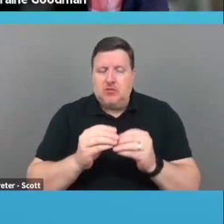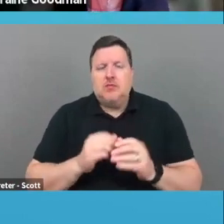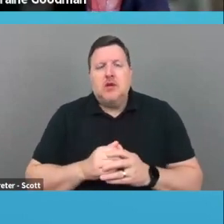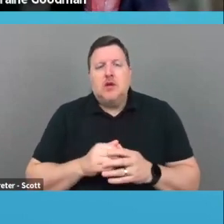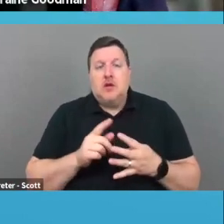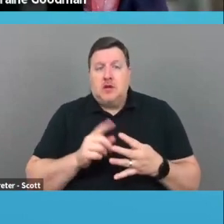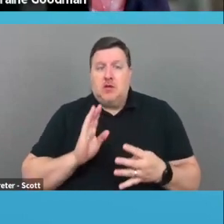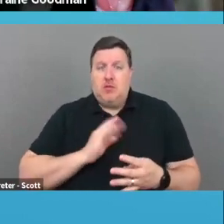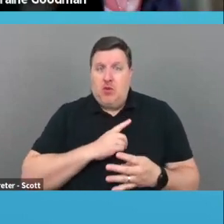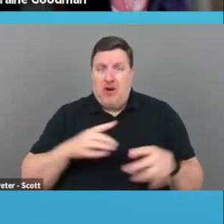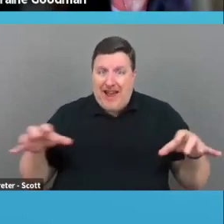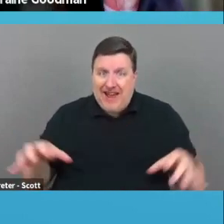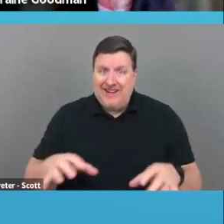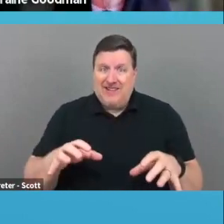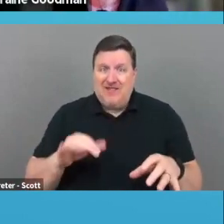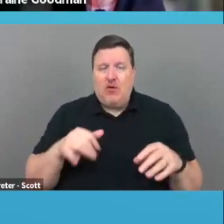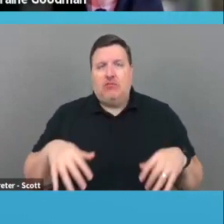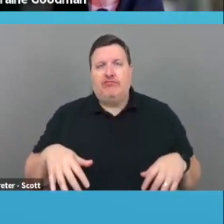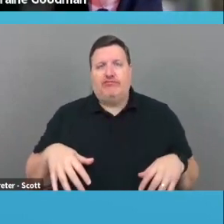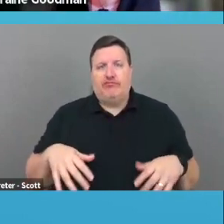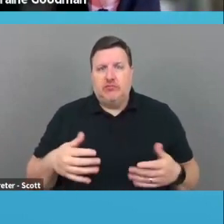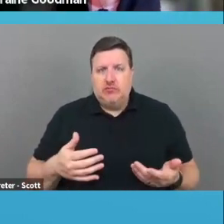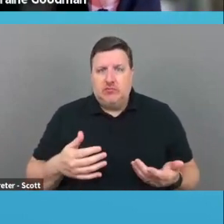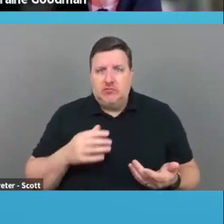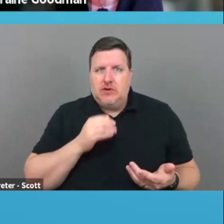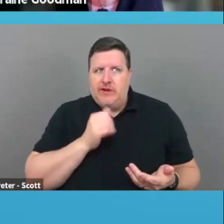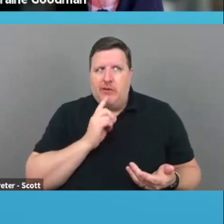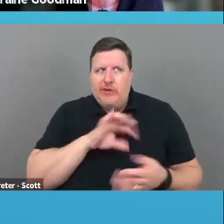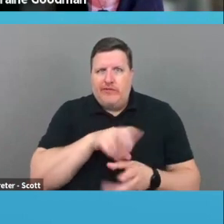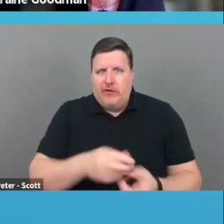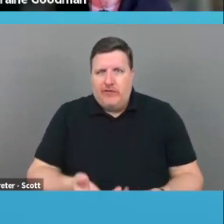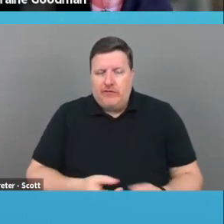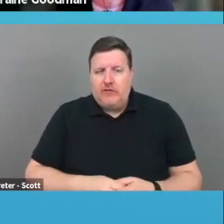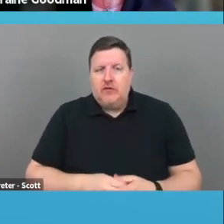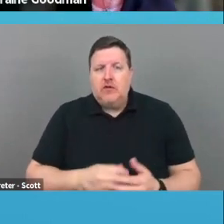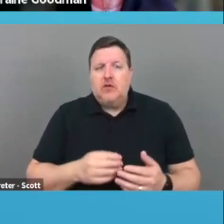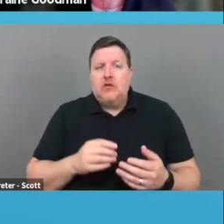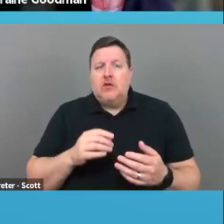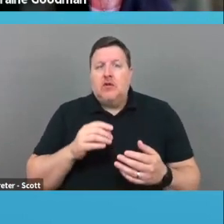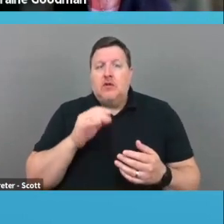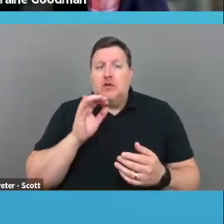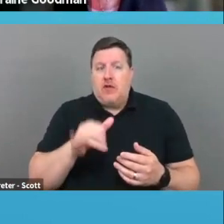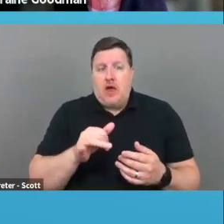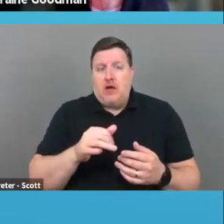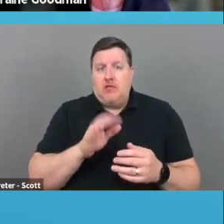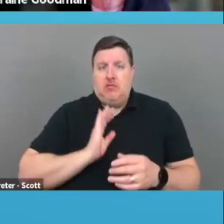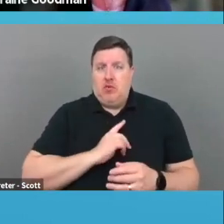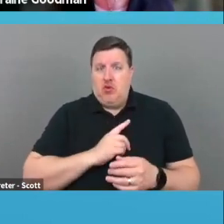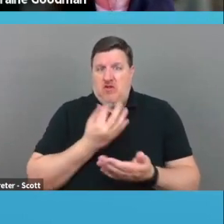active or are they a paper board, right? Does the board financially support the organization?